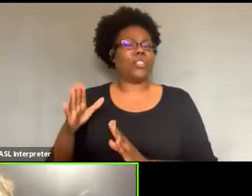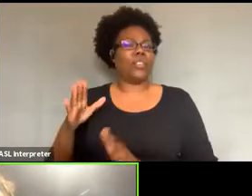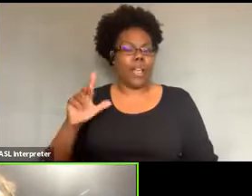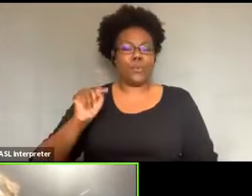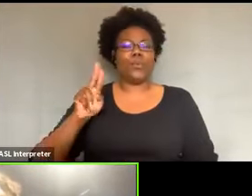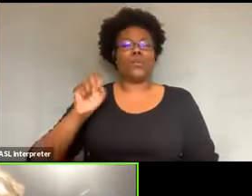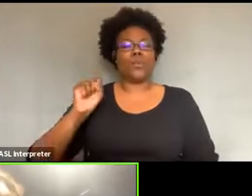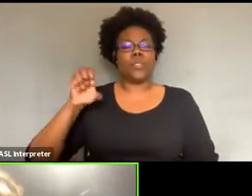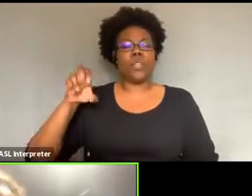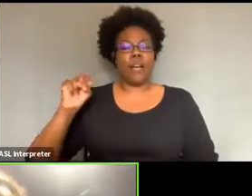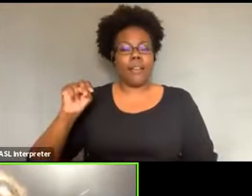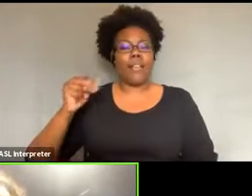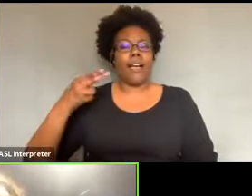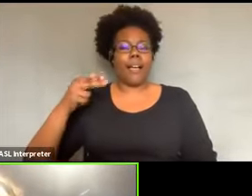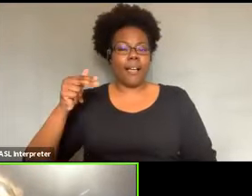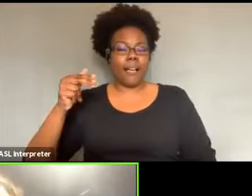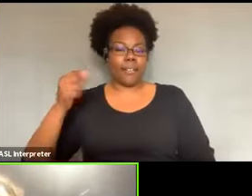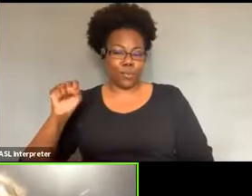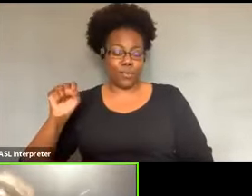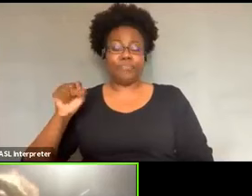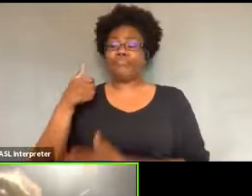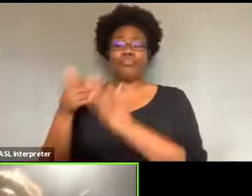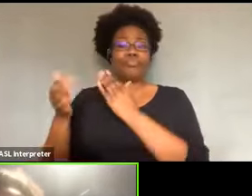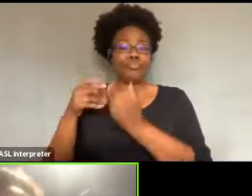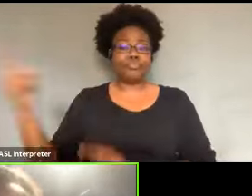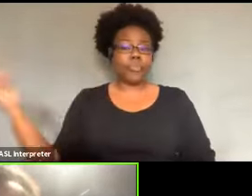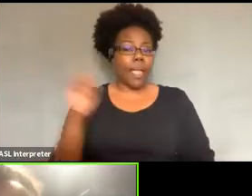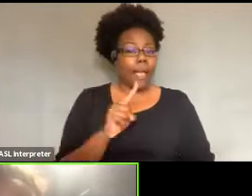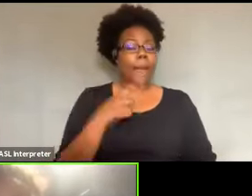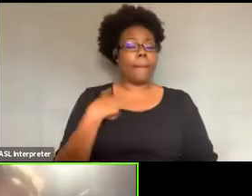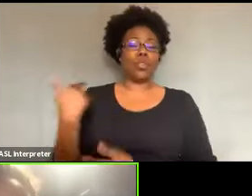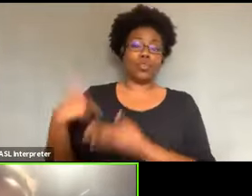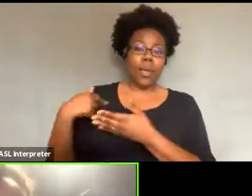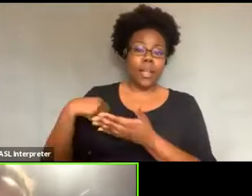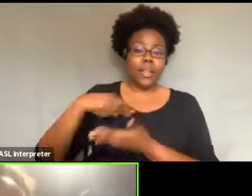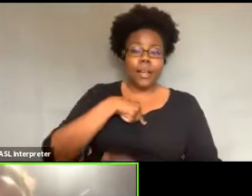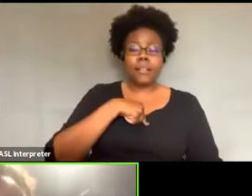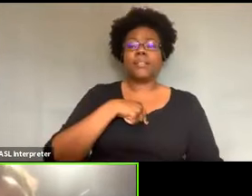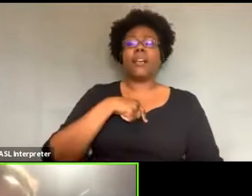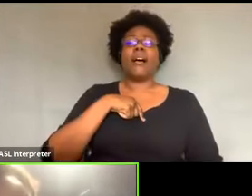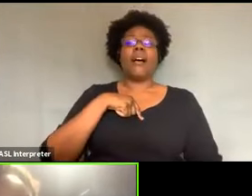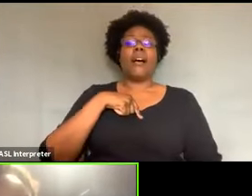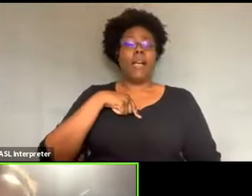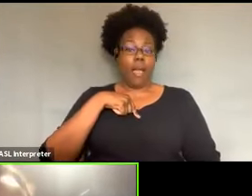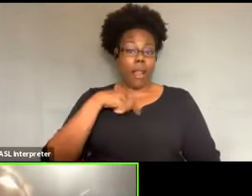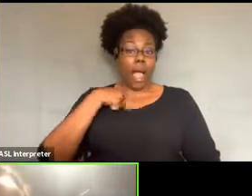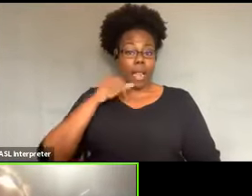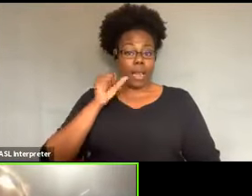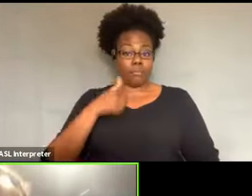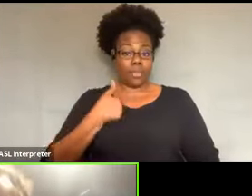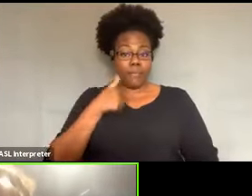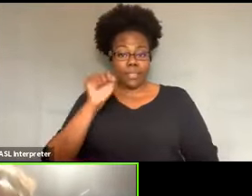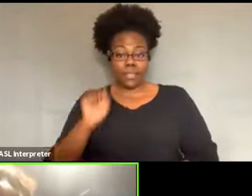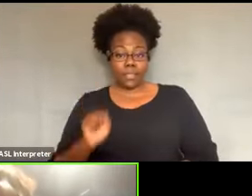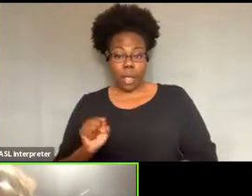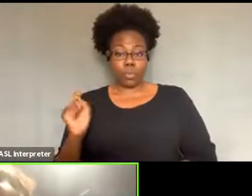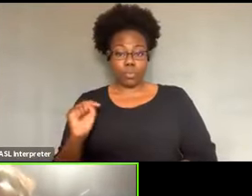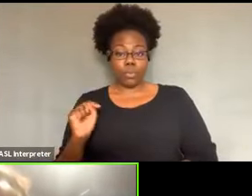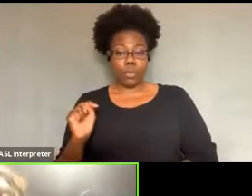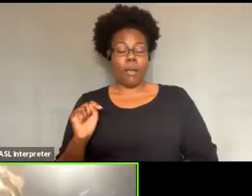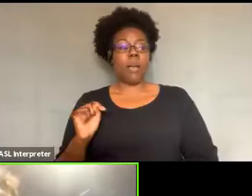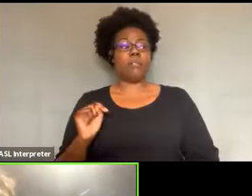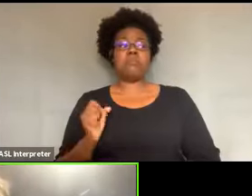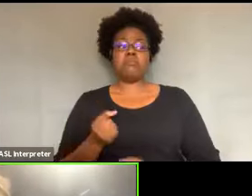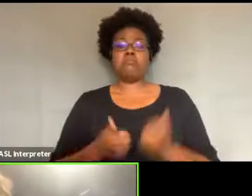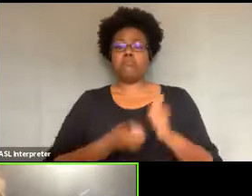us. And then we began to, you know, I would, I was in South to a lot of these children lived in South Tucson. Uh, I would go pick them up